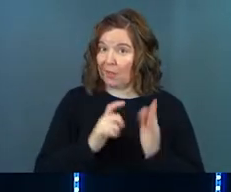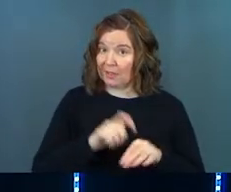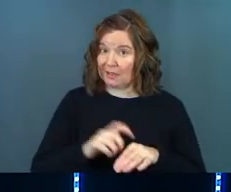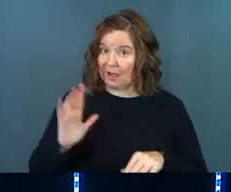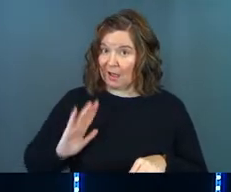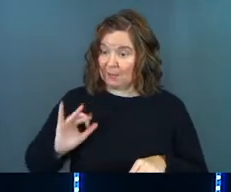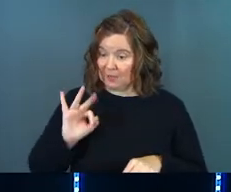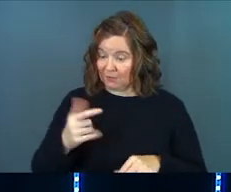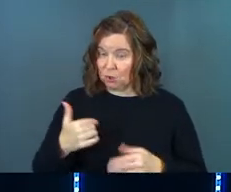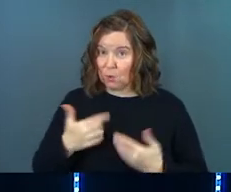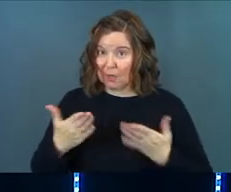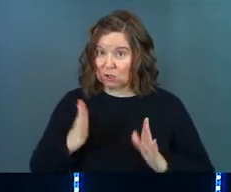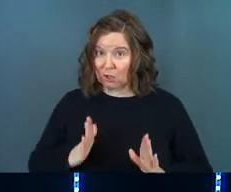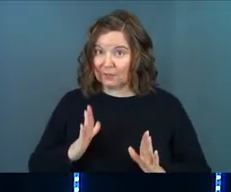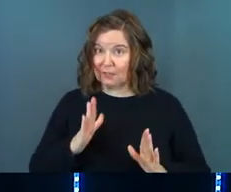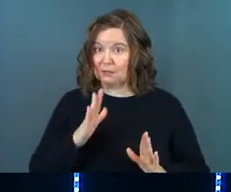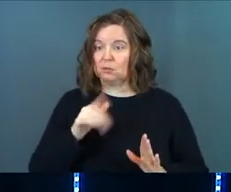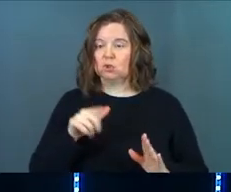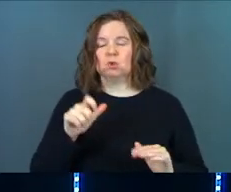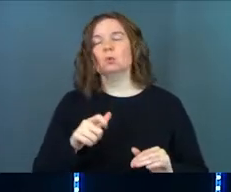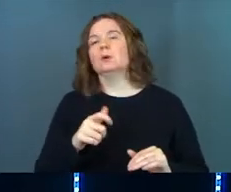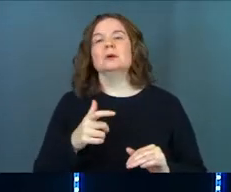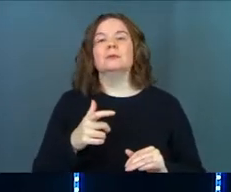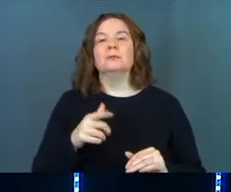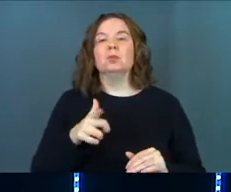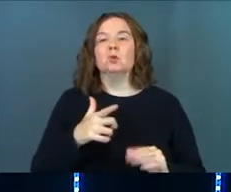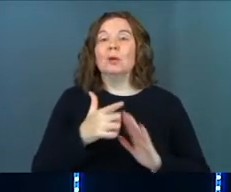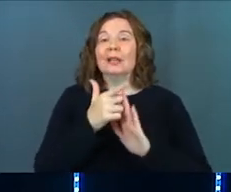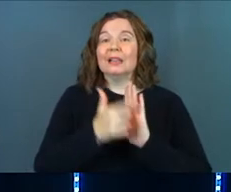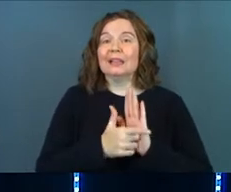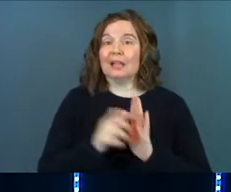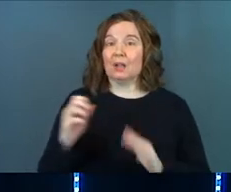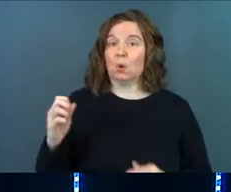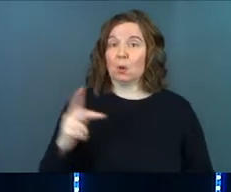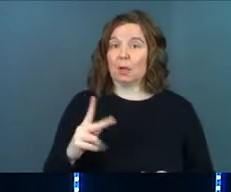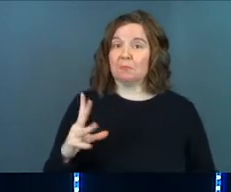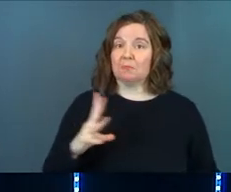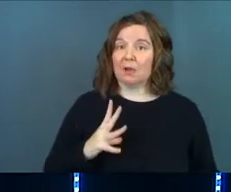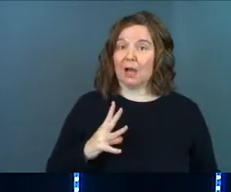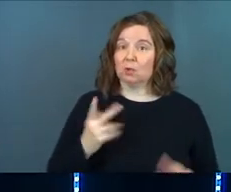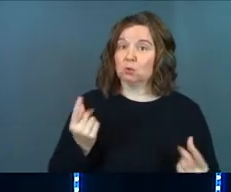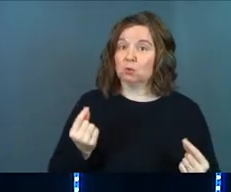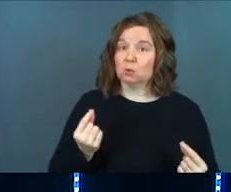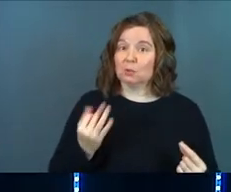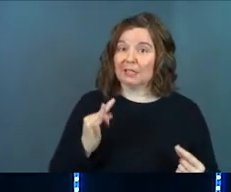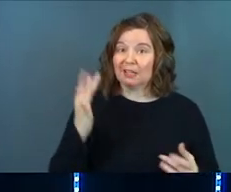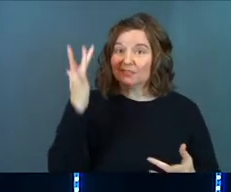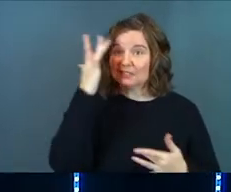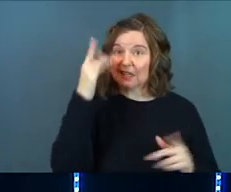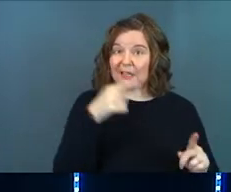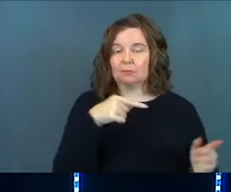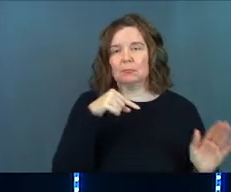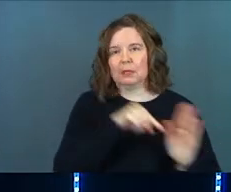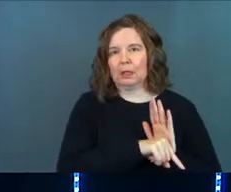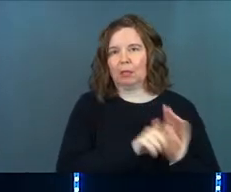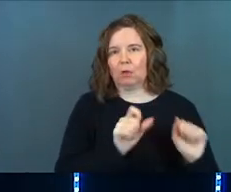time, if you had a servant, you were legally okay to kill the servant if the servant was sick. You're like, well,